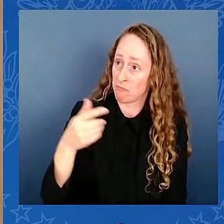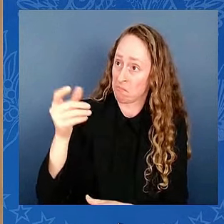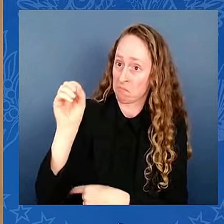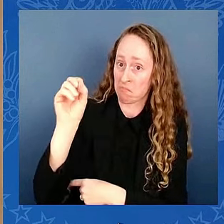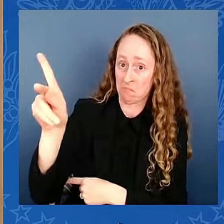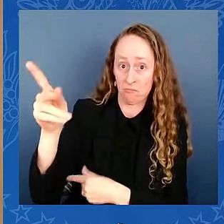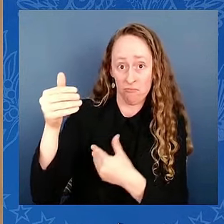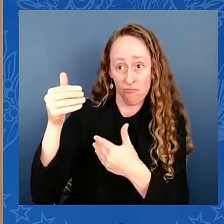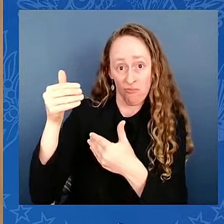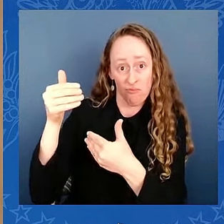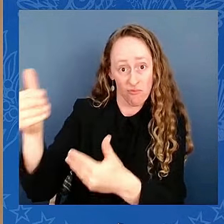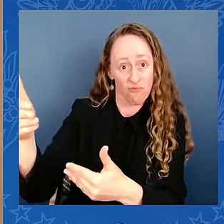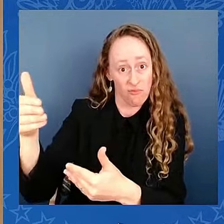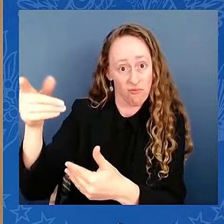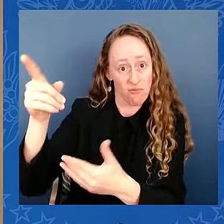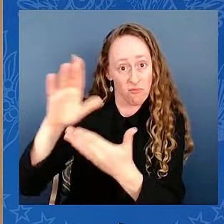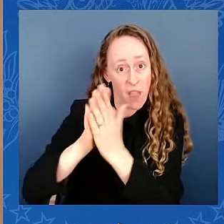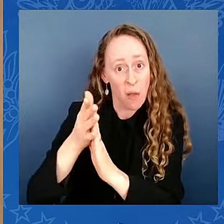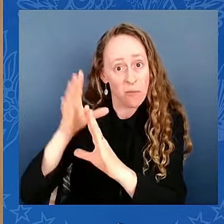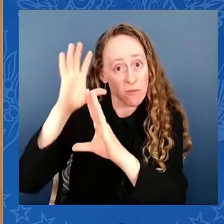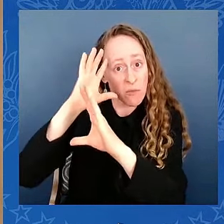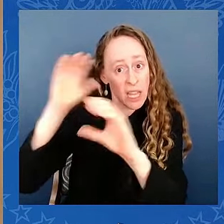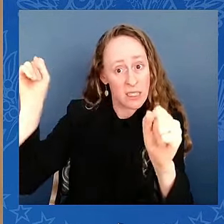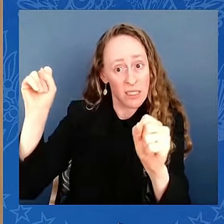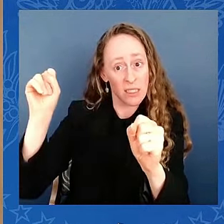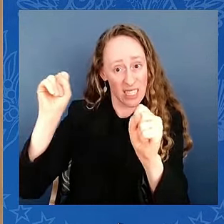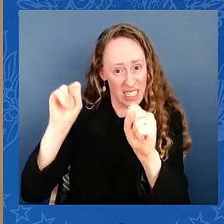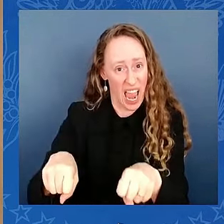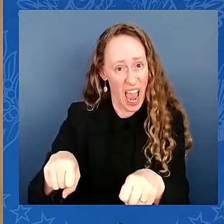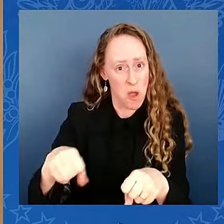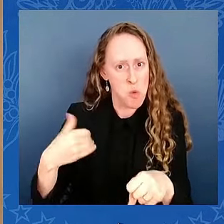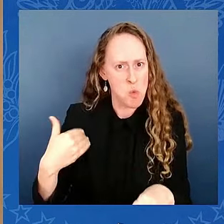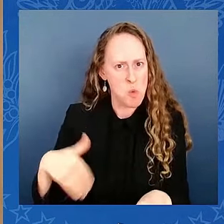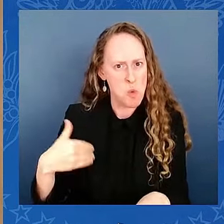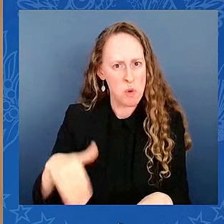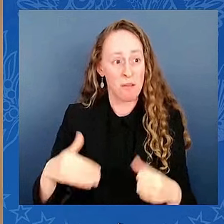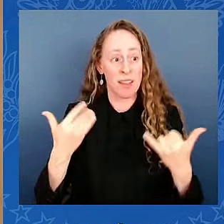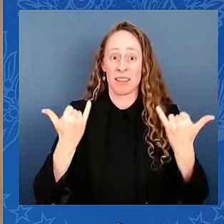knowing he'll be even more emboldened to do whatever he pleases whenever he wants to do it.